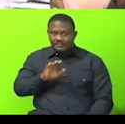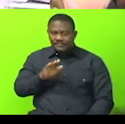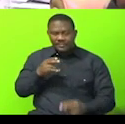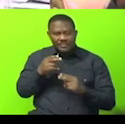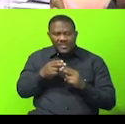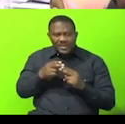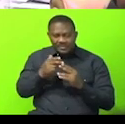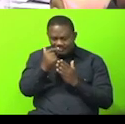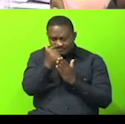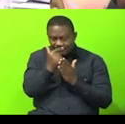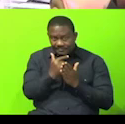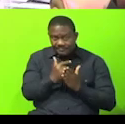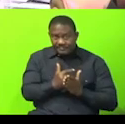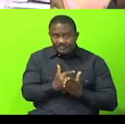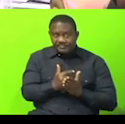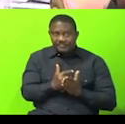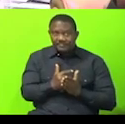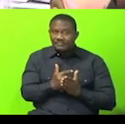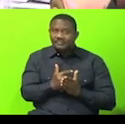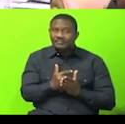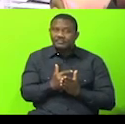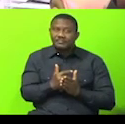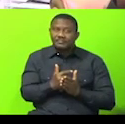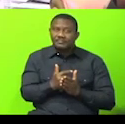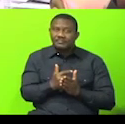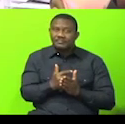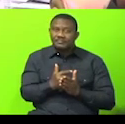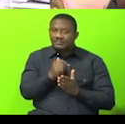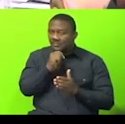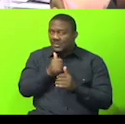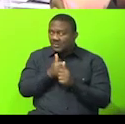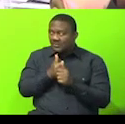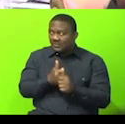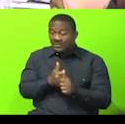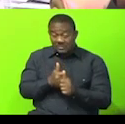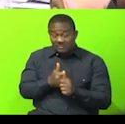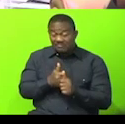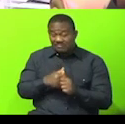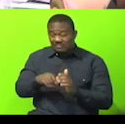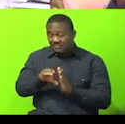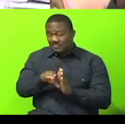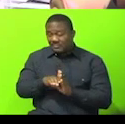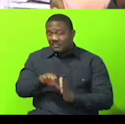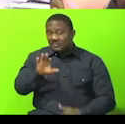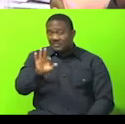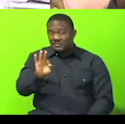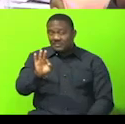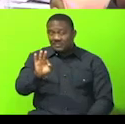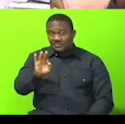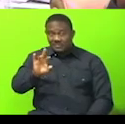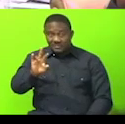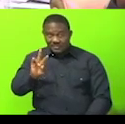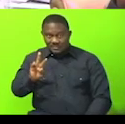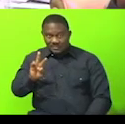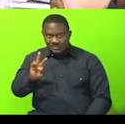have breached Article 97 1 G and H. It was not a